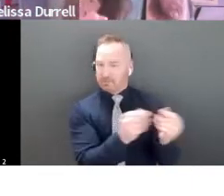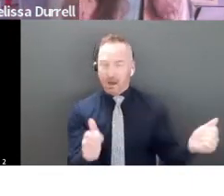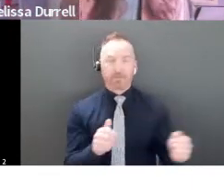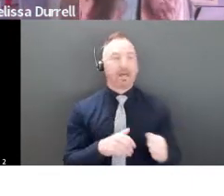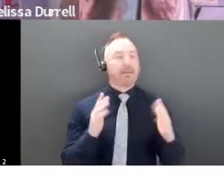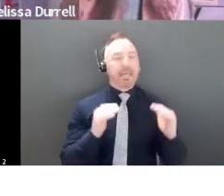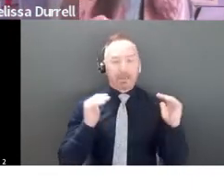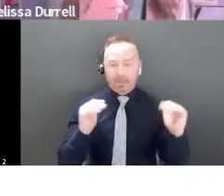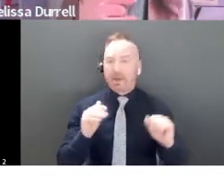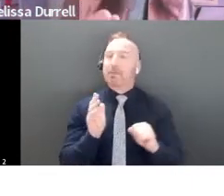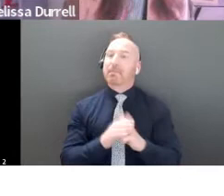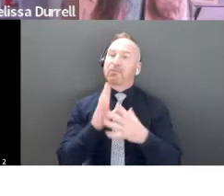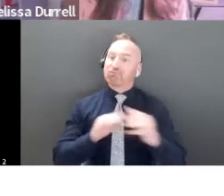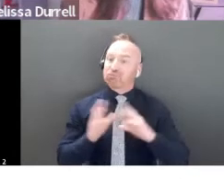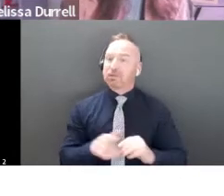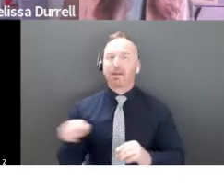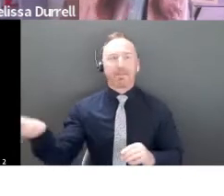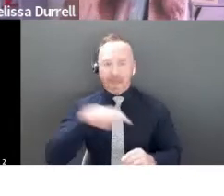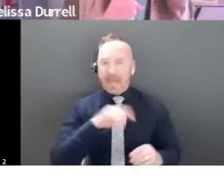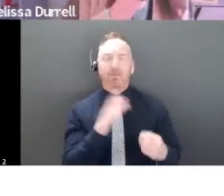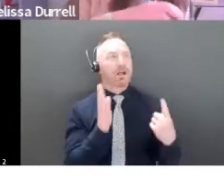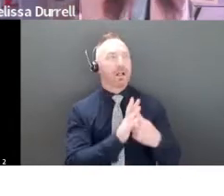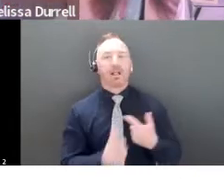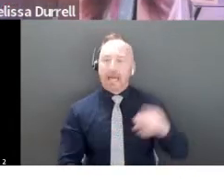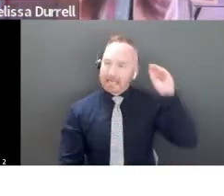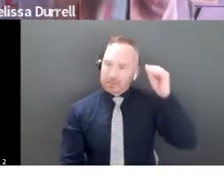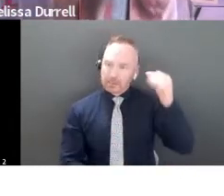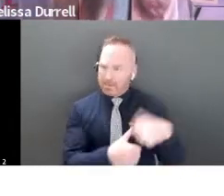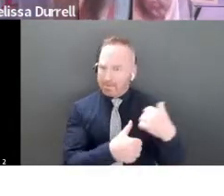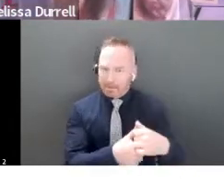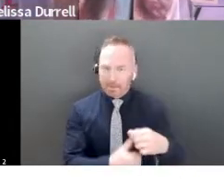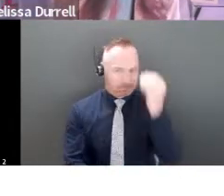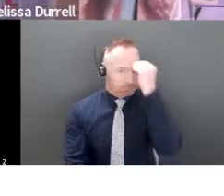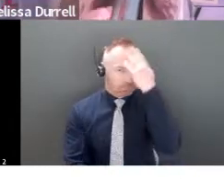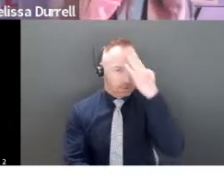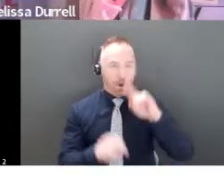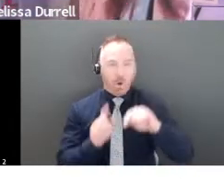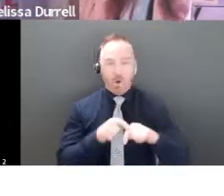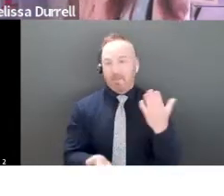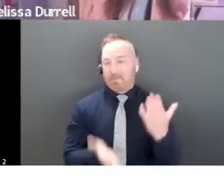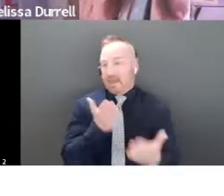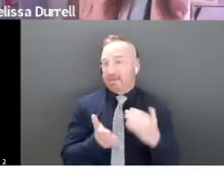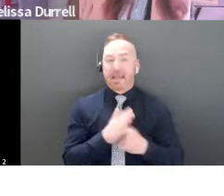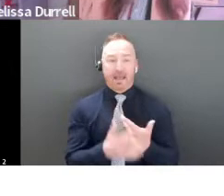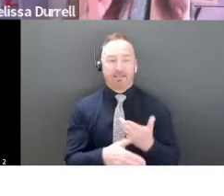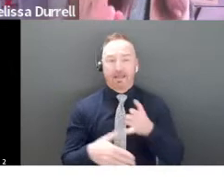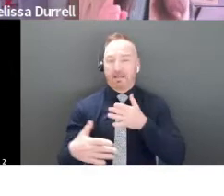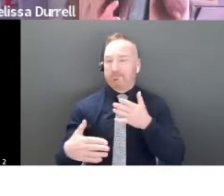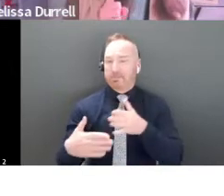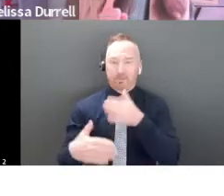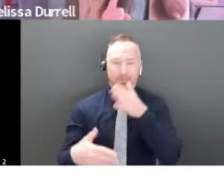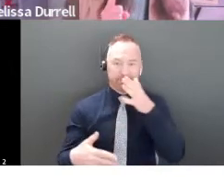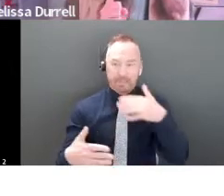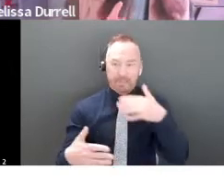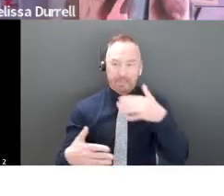tell a great story. They're going to remember, maybe introduce me to someone. And then maybe at the end, I get to meet them again, something along those lines. But you